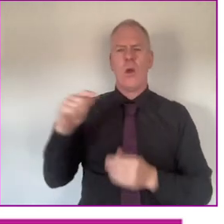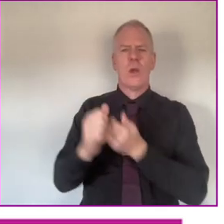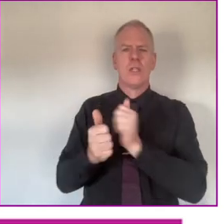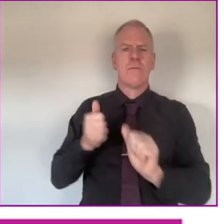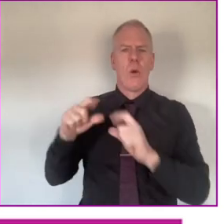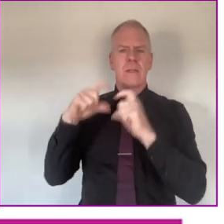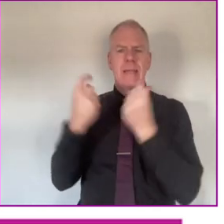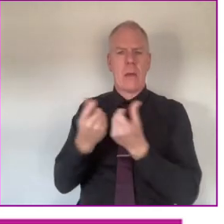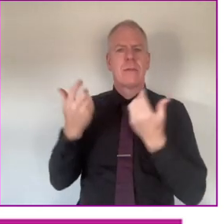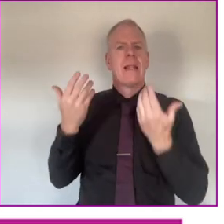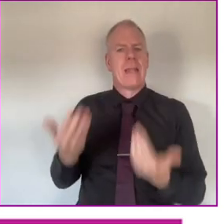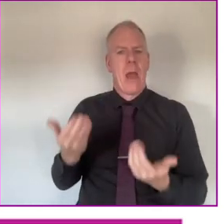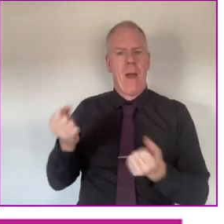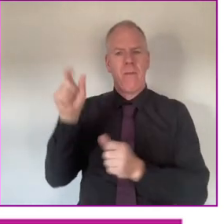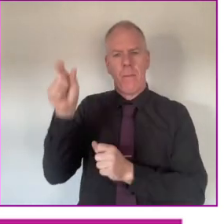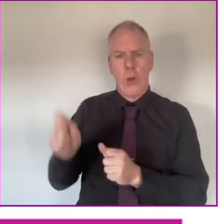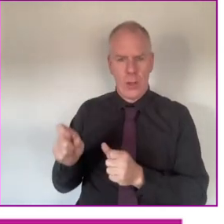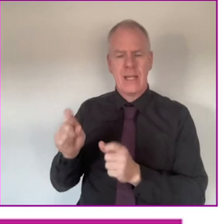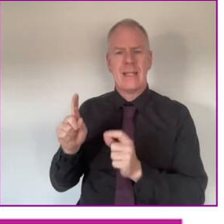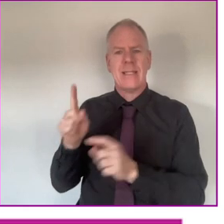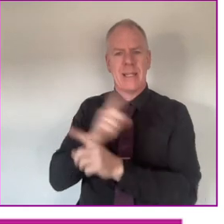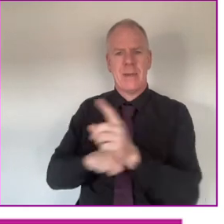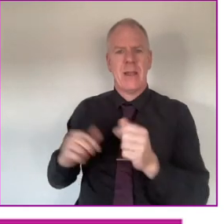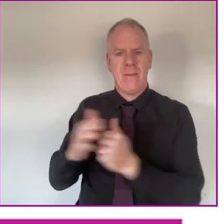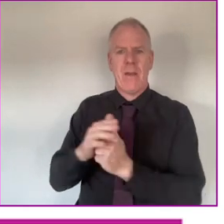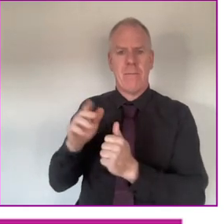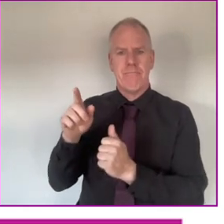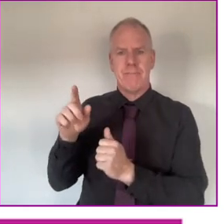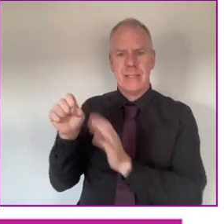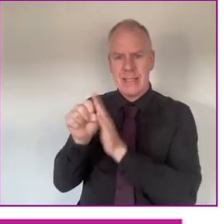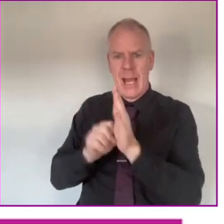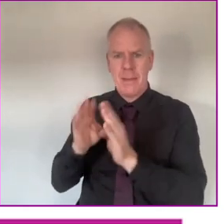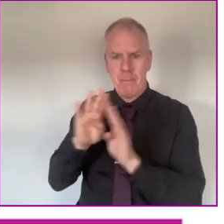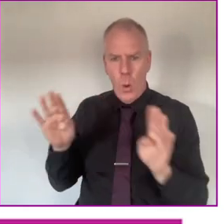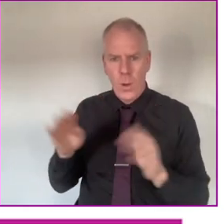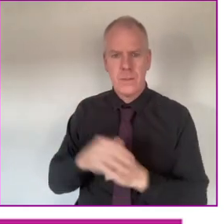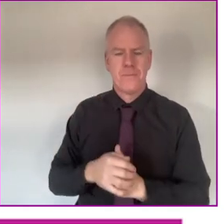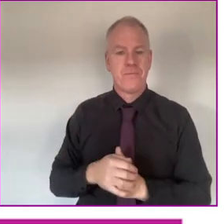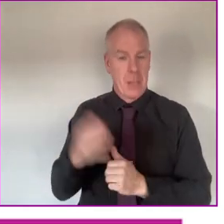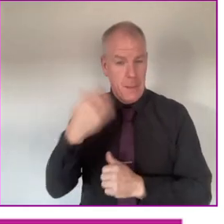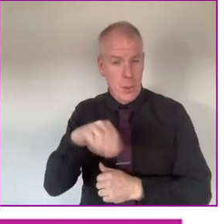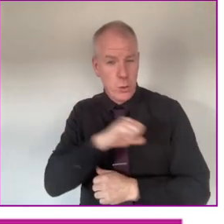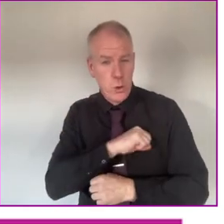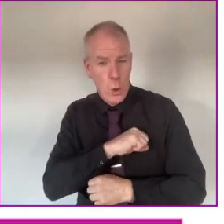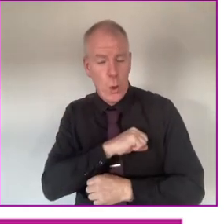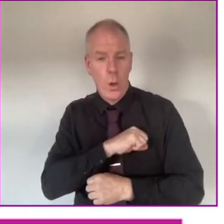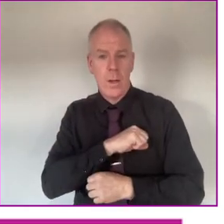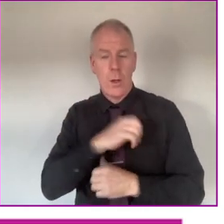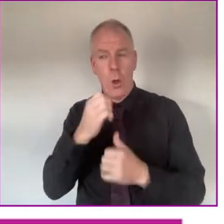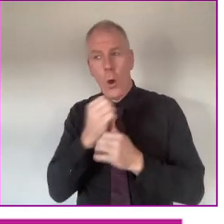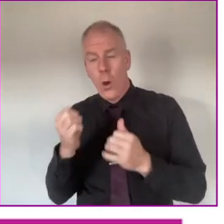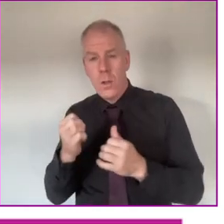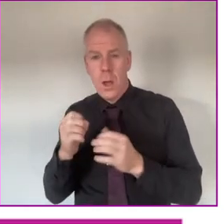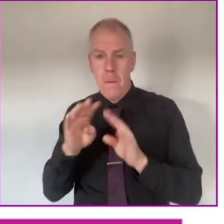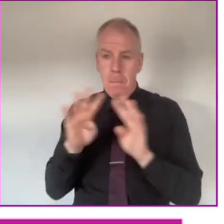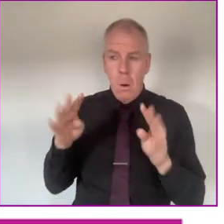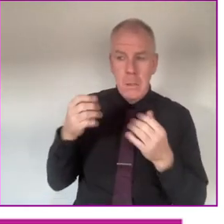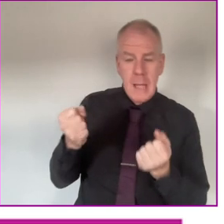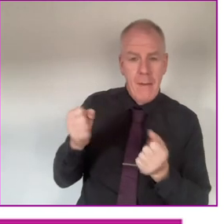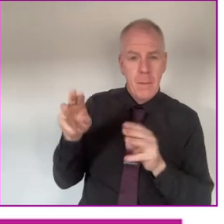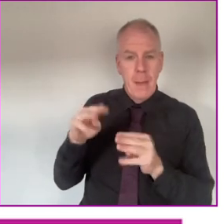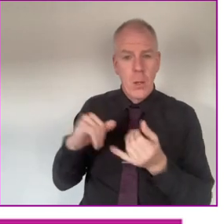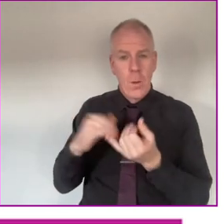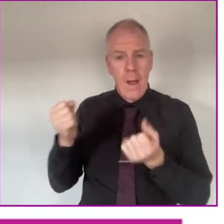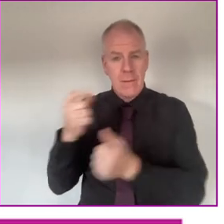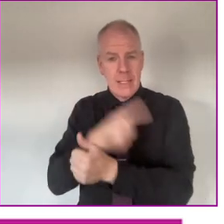Council has somebody with a disability on the state board from a disability. And I think the transport, I'm not sure what other boards might have